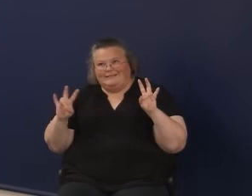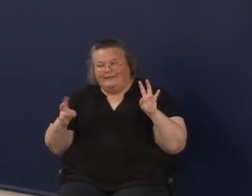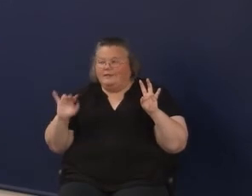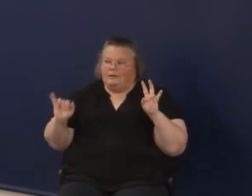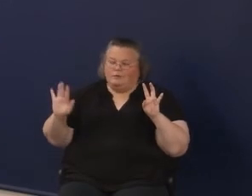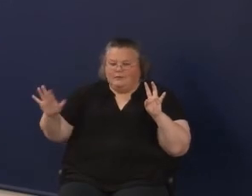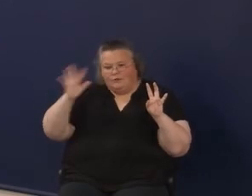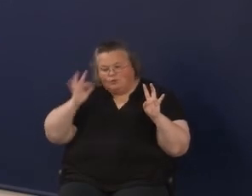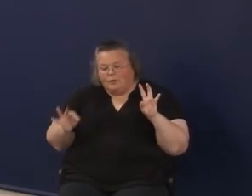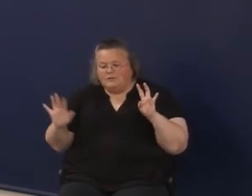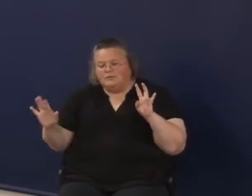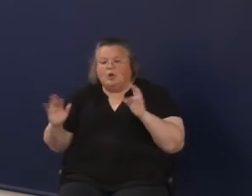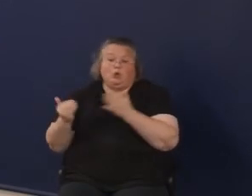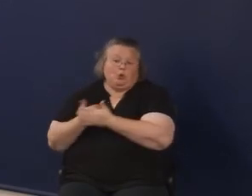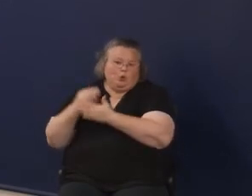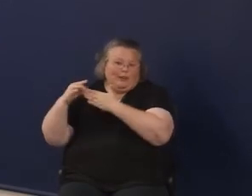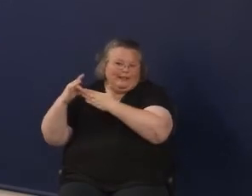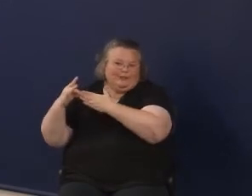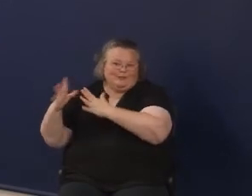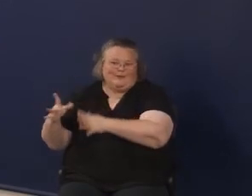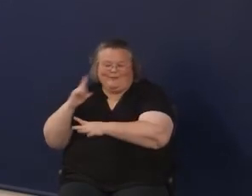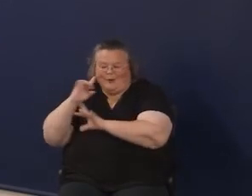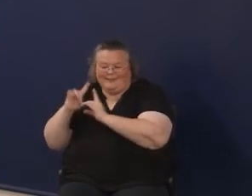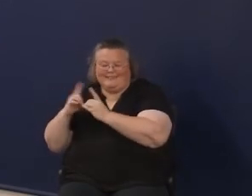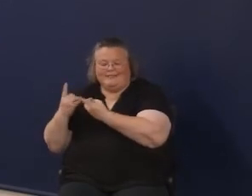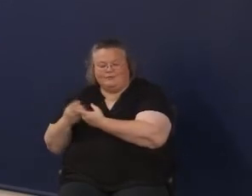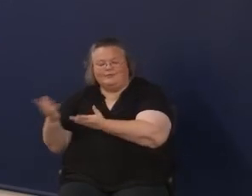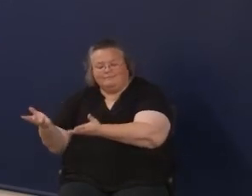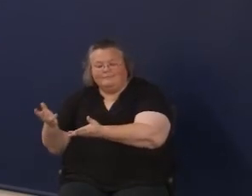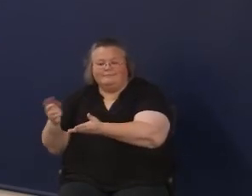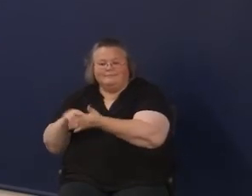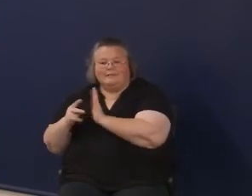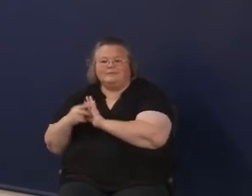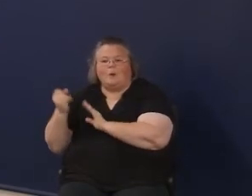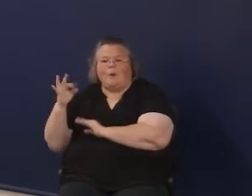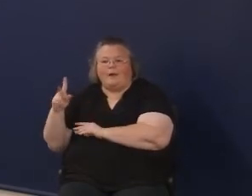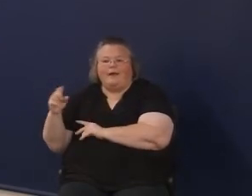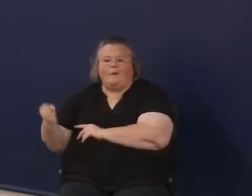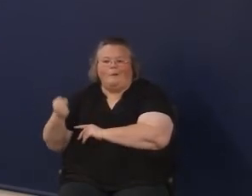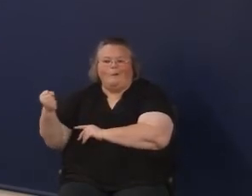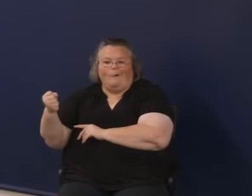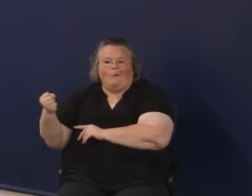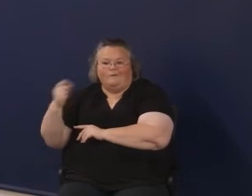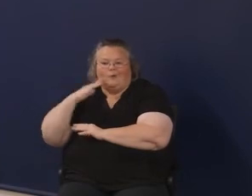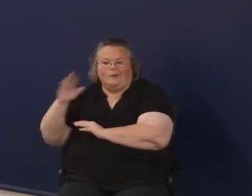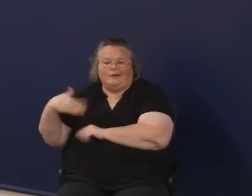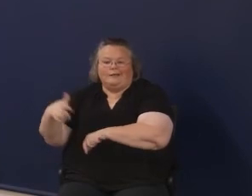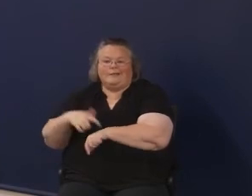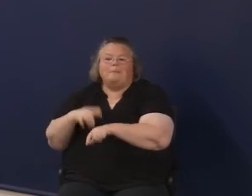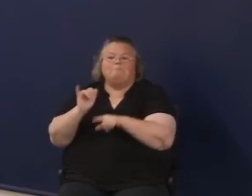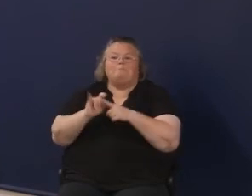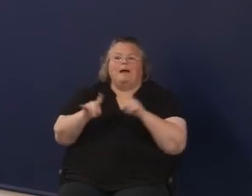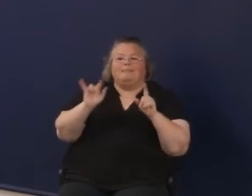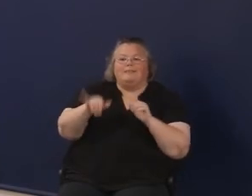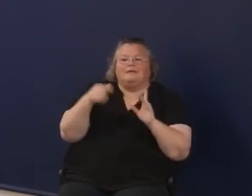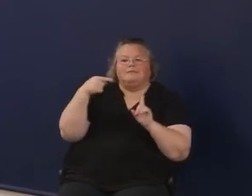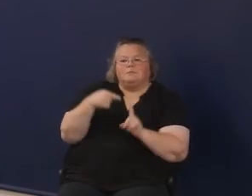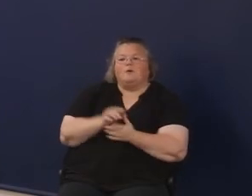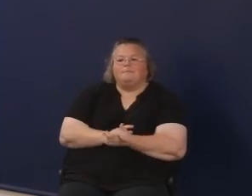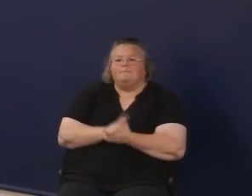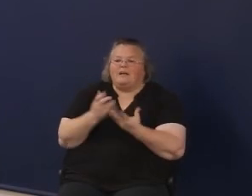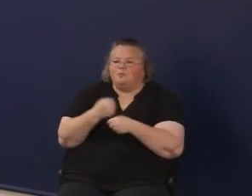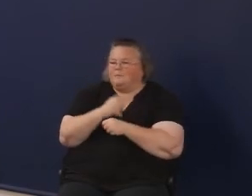choice. New leadership in the district, of course. So, but that's where we are. just wanted to